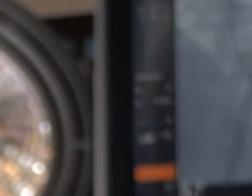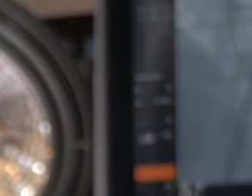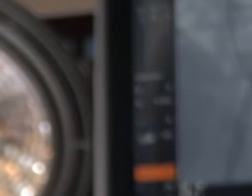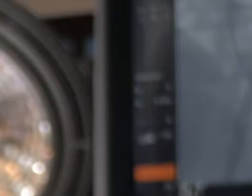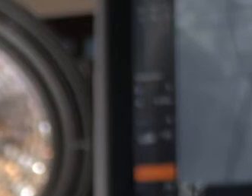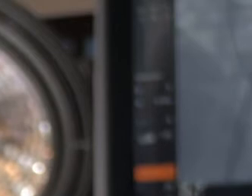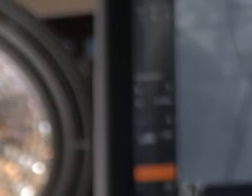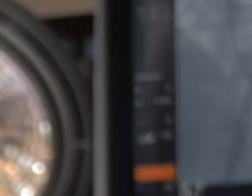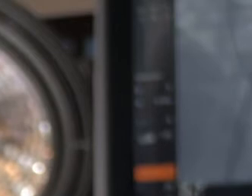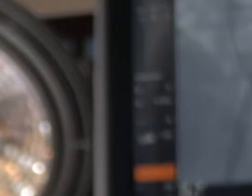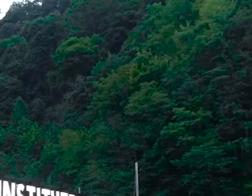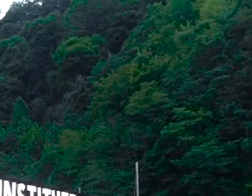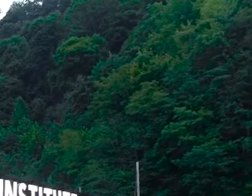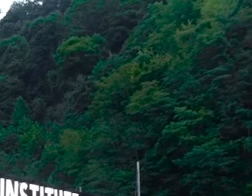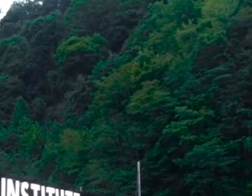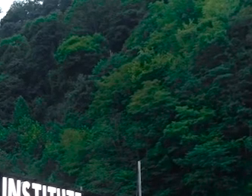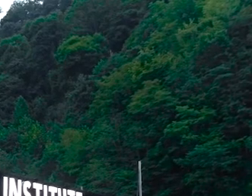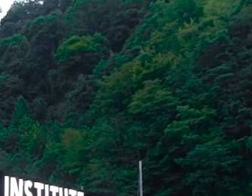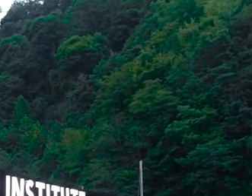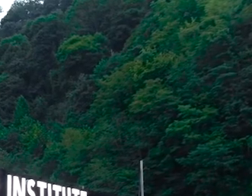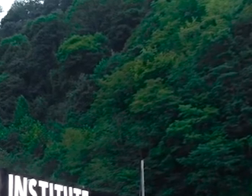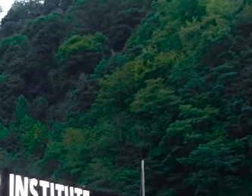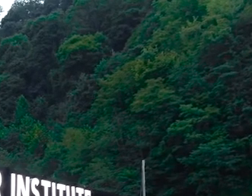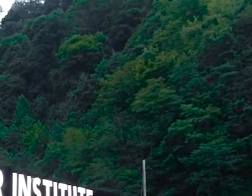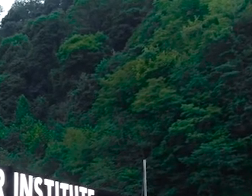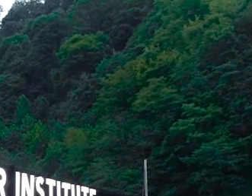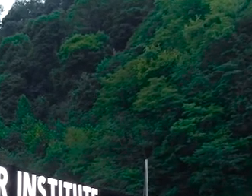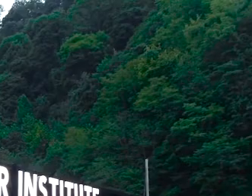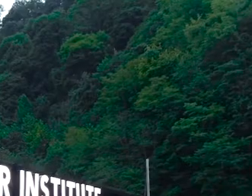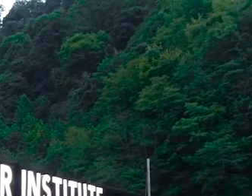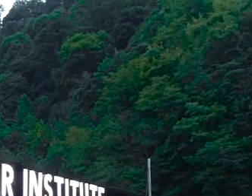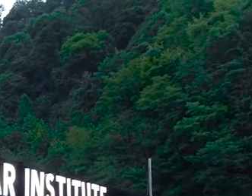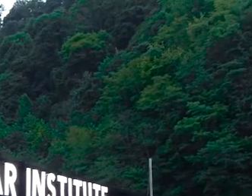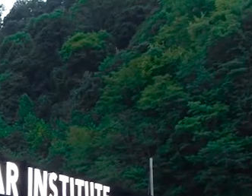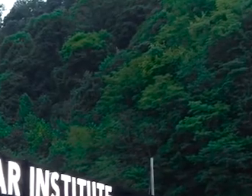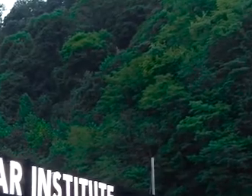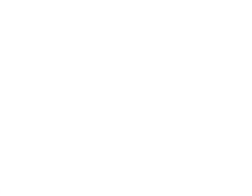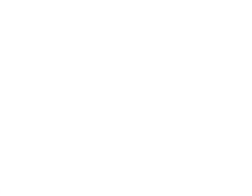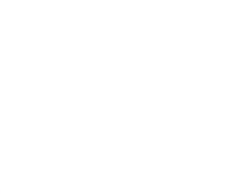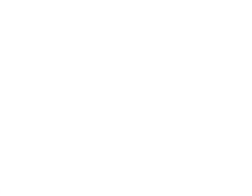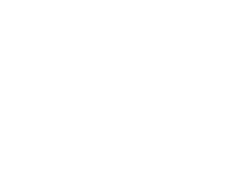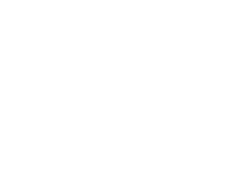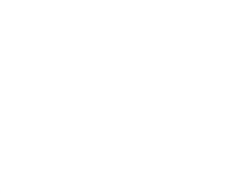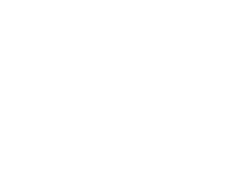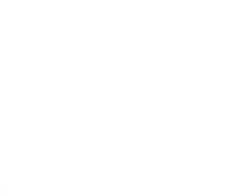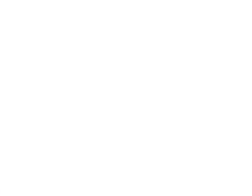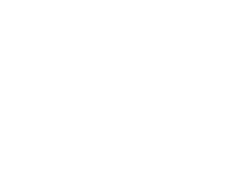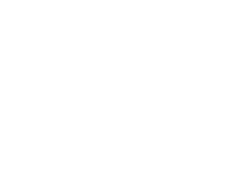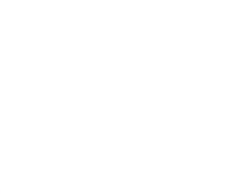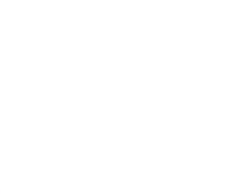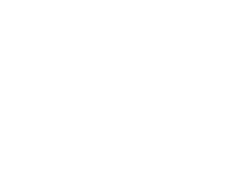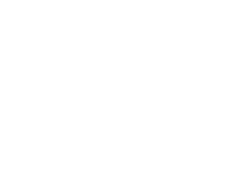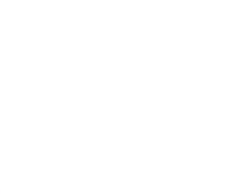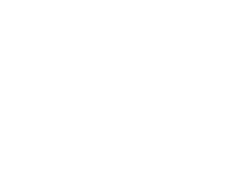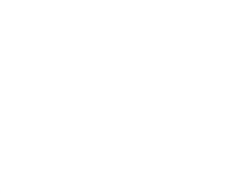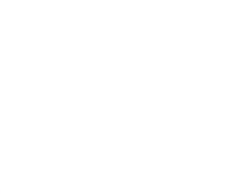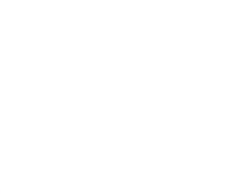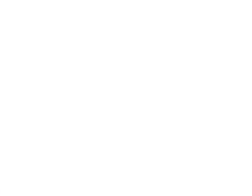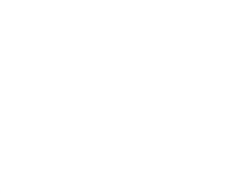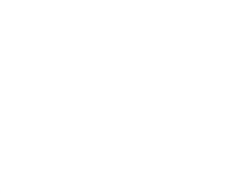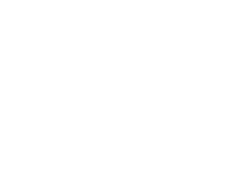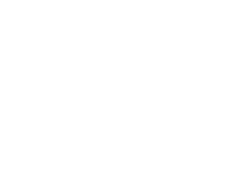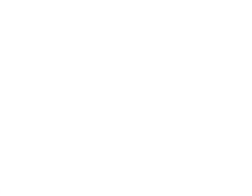comprehensive cardiac care for the people of our region that is second to none. The Heart and Vascular